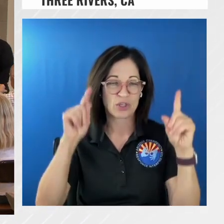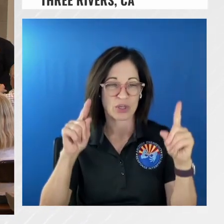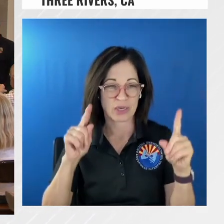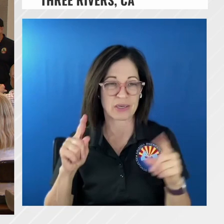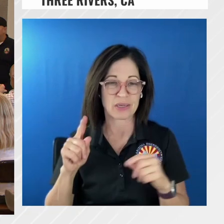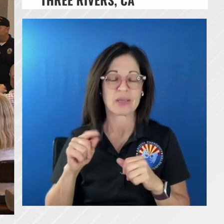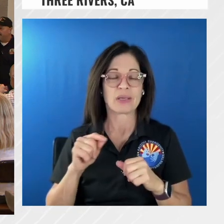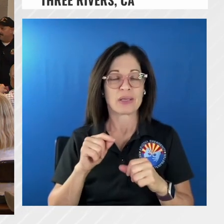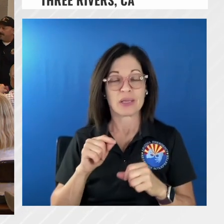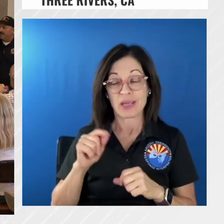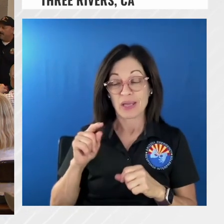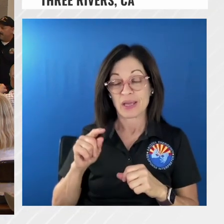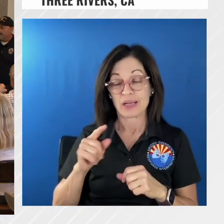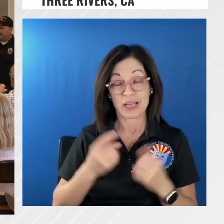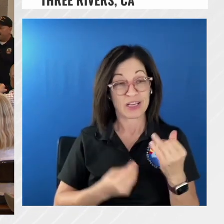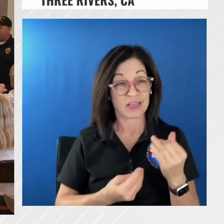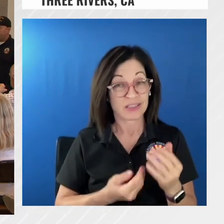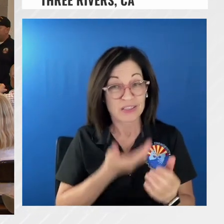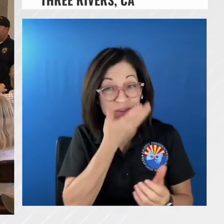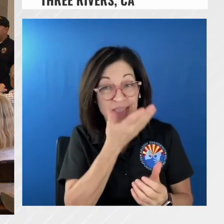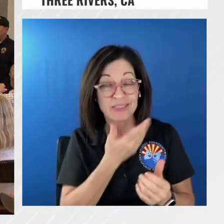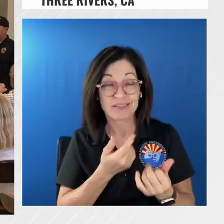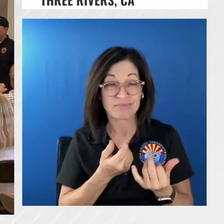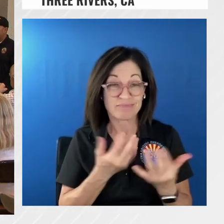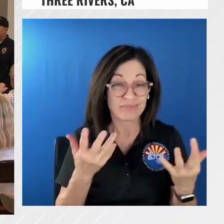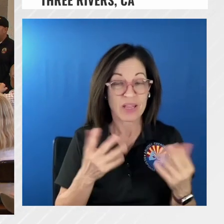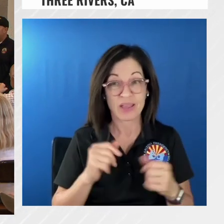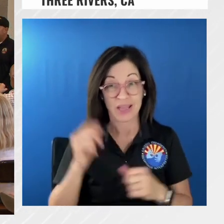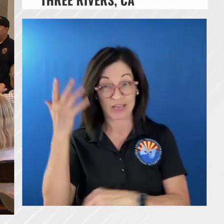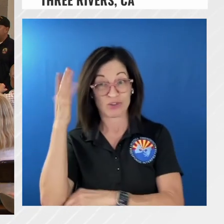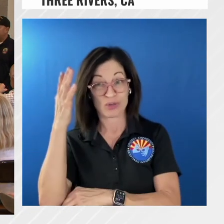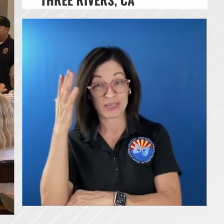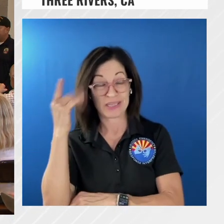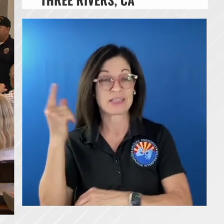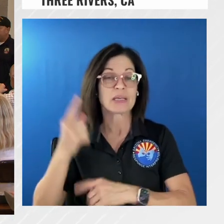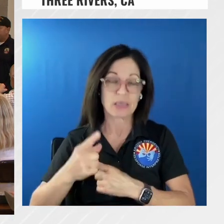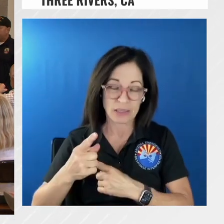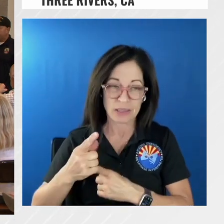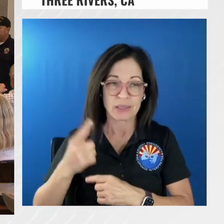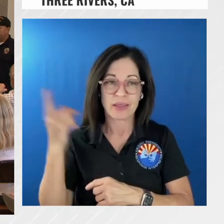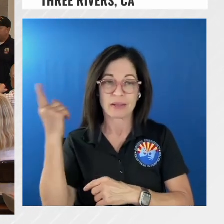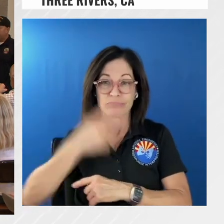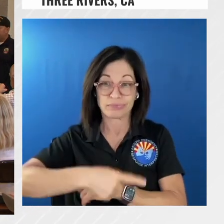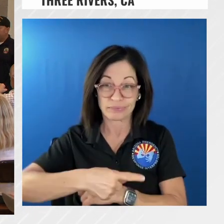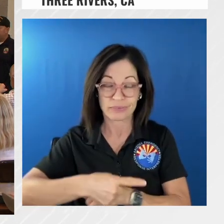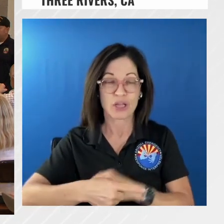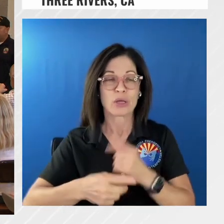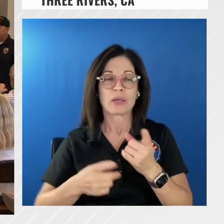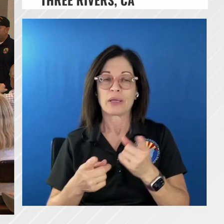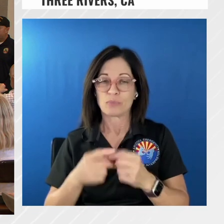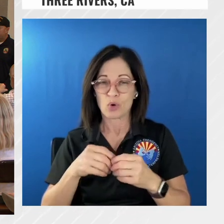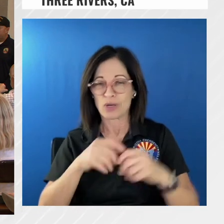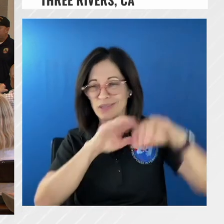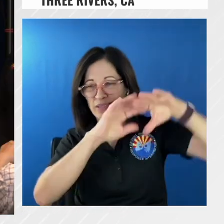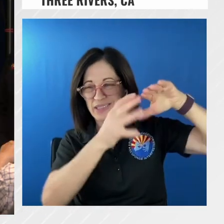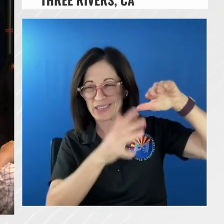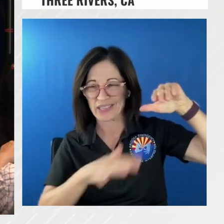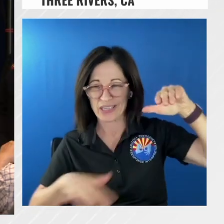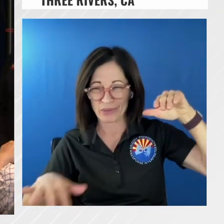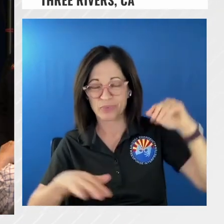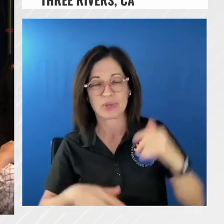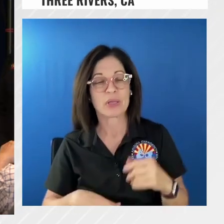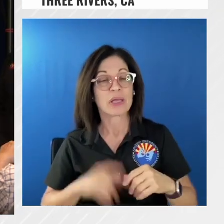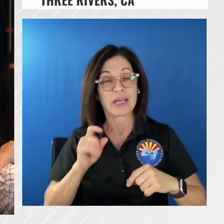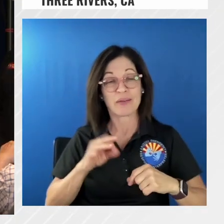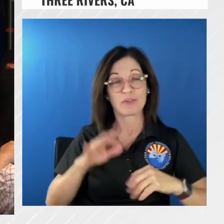this fire was small and they had a tree fall out that's what we're dealing with because of how steep it is we get lower in the grass it's a little bit easier firefight than where